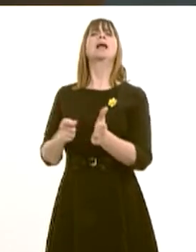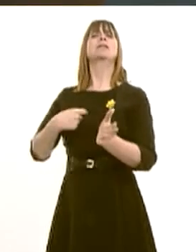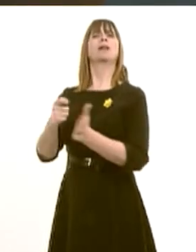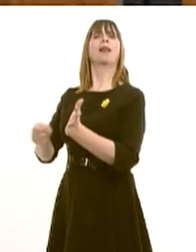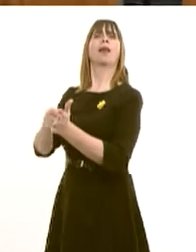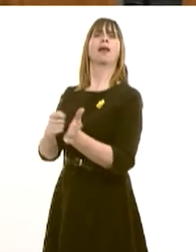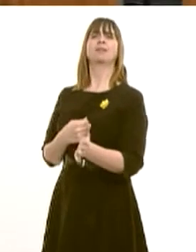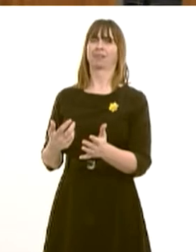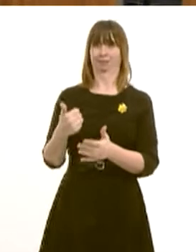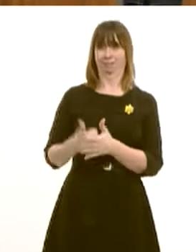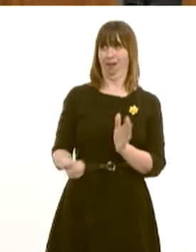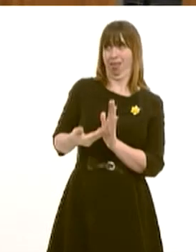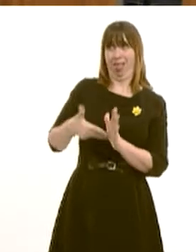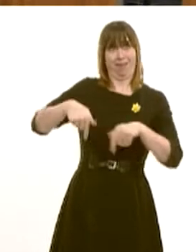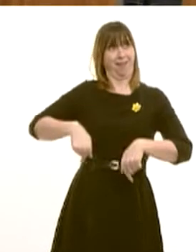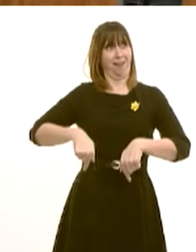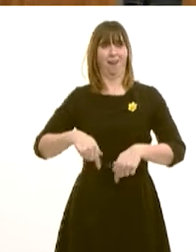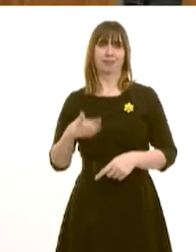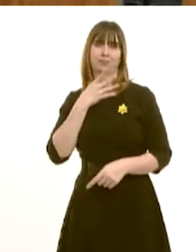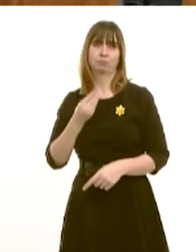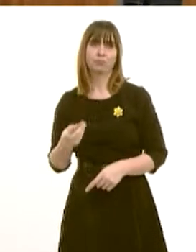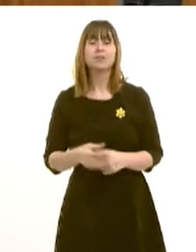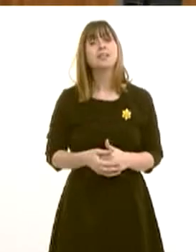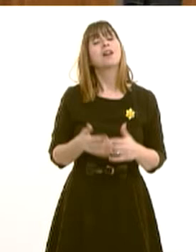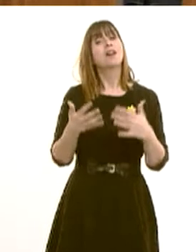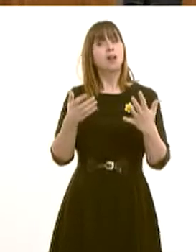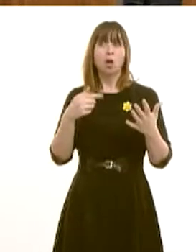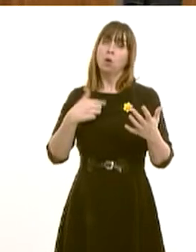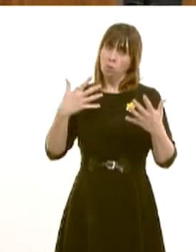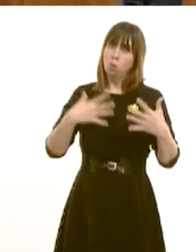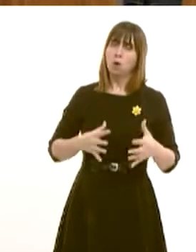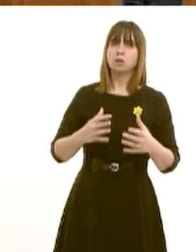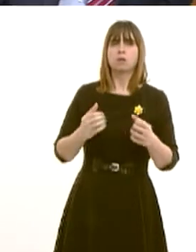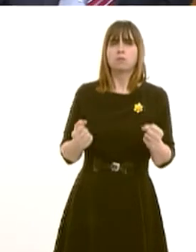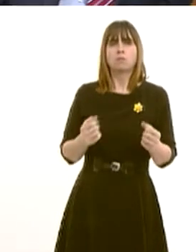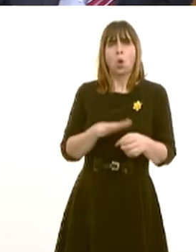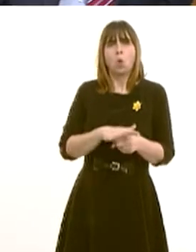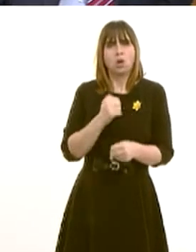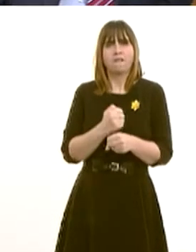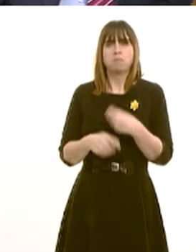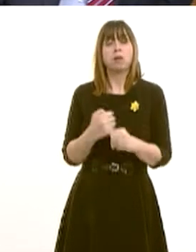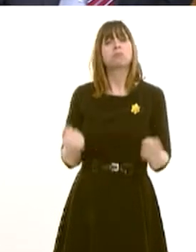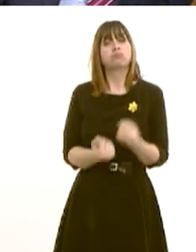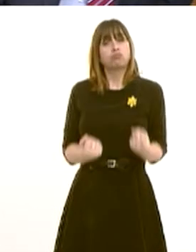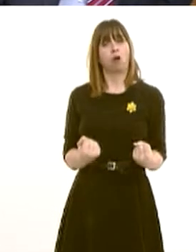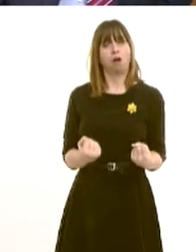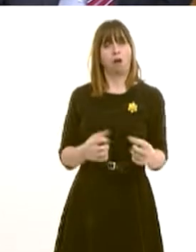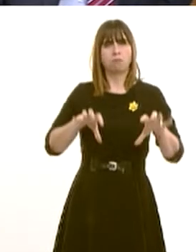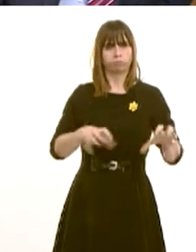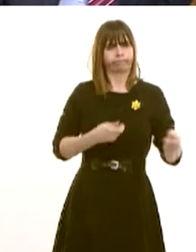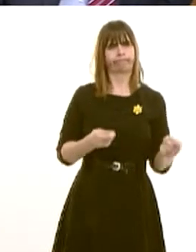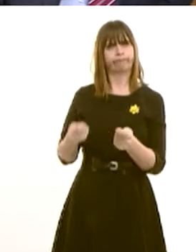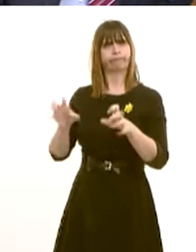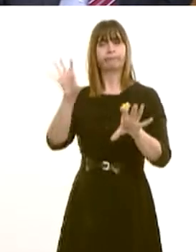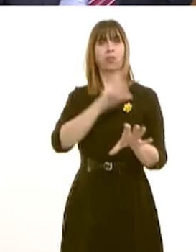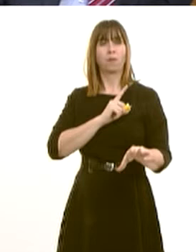government mergers we would seek to move ahead with in order to provide a stronger basis for local government in Wales. We've always said that. I think it,